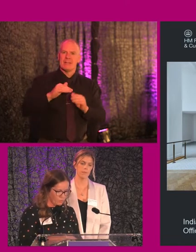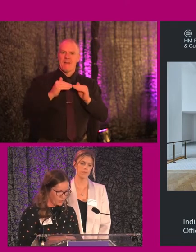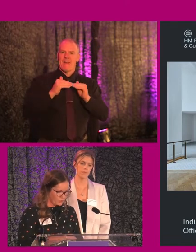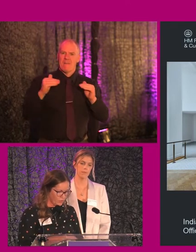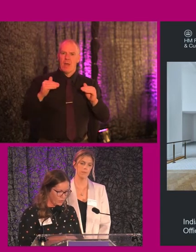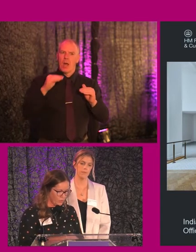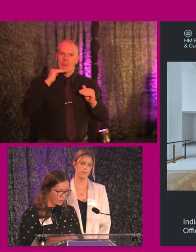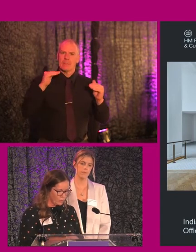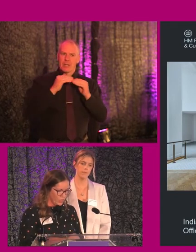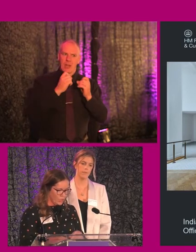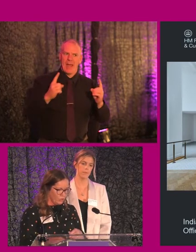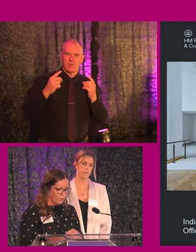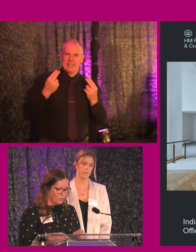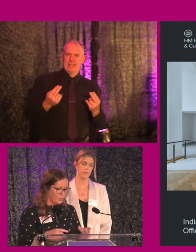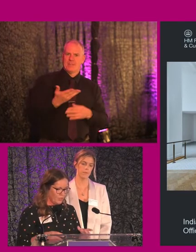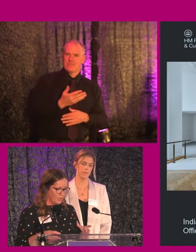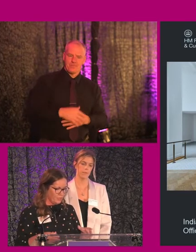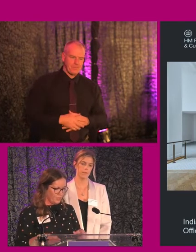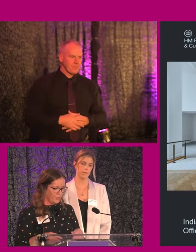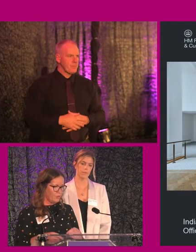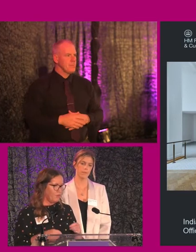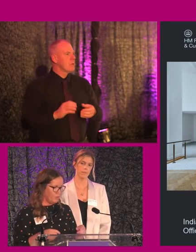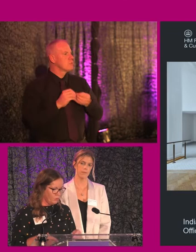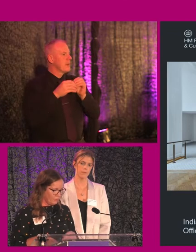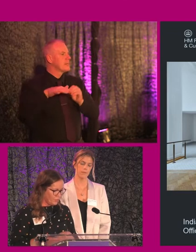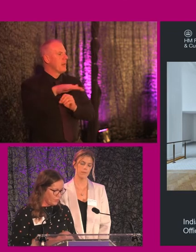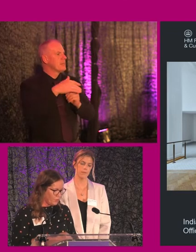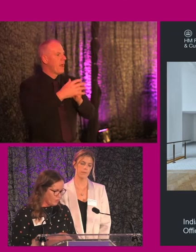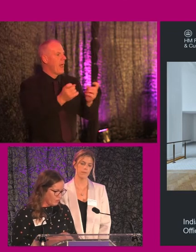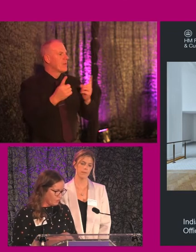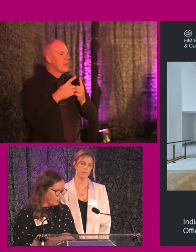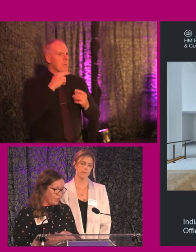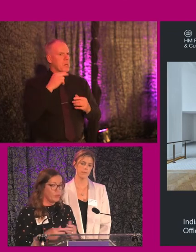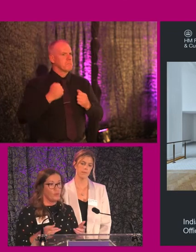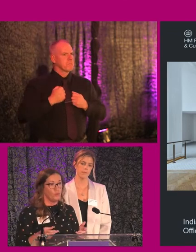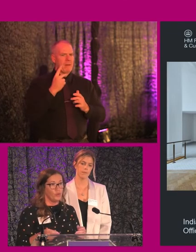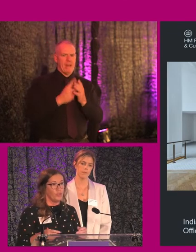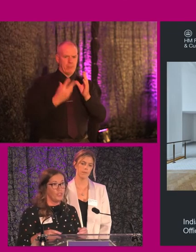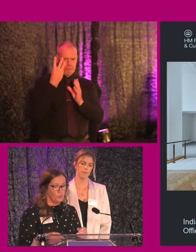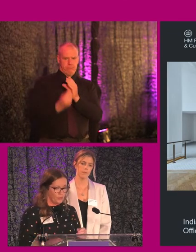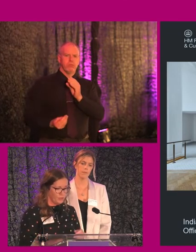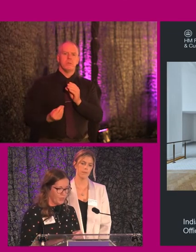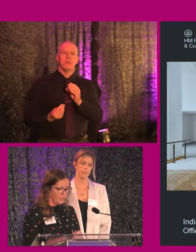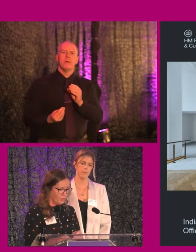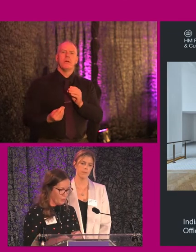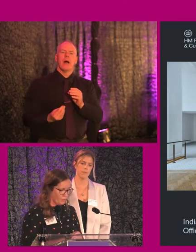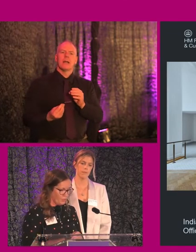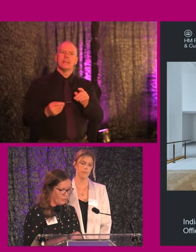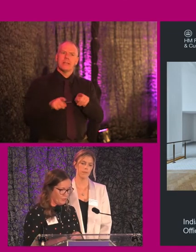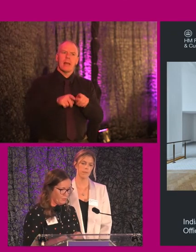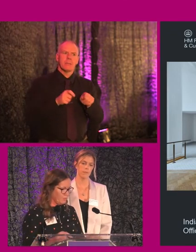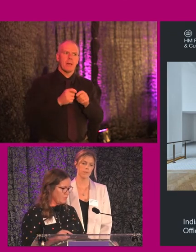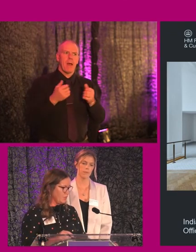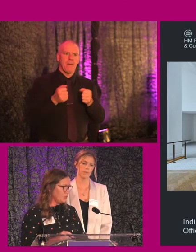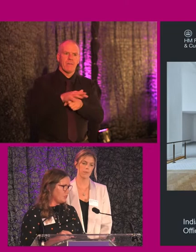for everybody that needs to use them. So we wanted to create spaces where everyone would feel equally valued, much more importantly, equally respected in the workplace.